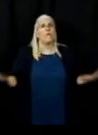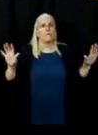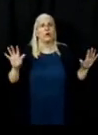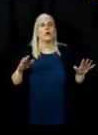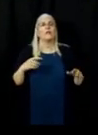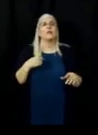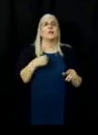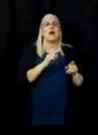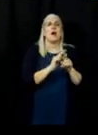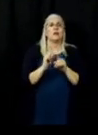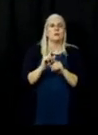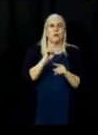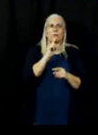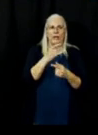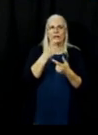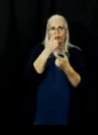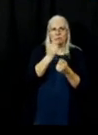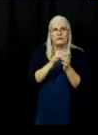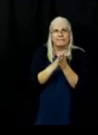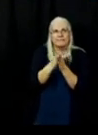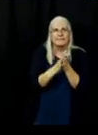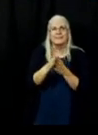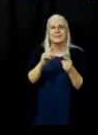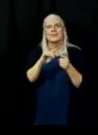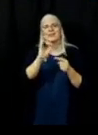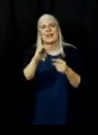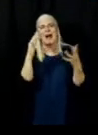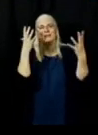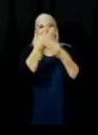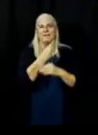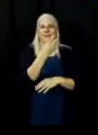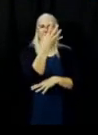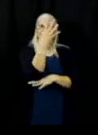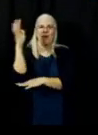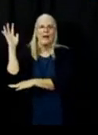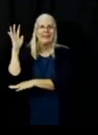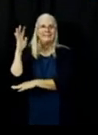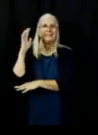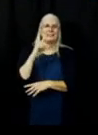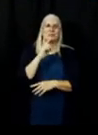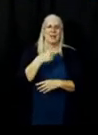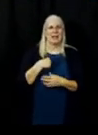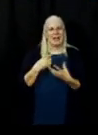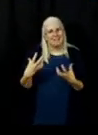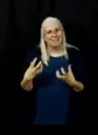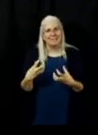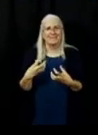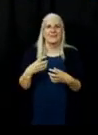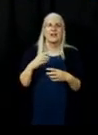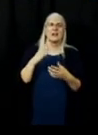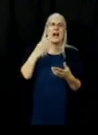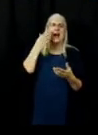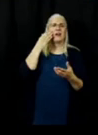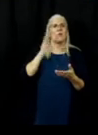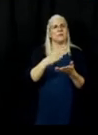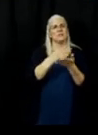in getting back into that beautiful forest and although sections of it will be devastated by this fire,